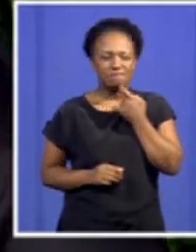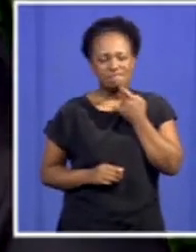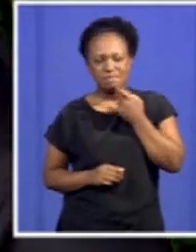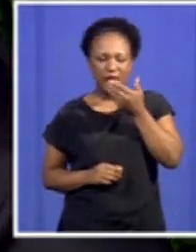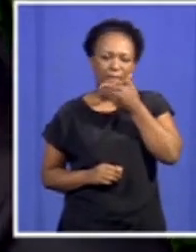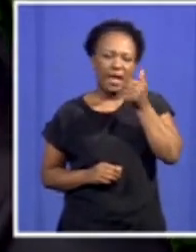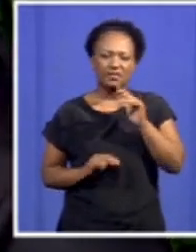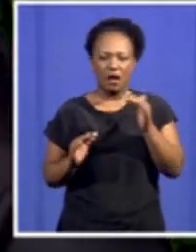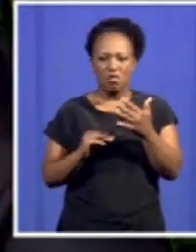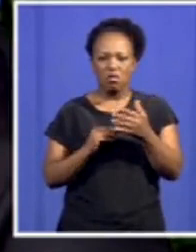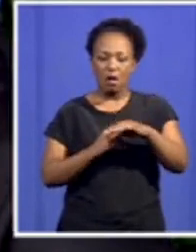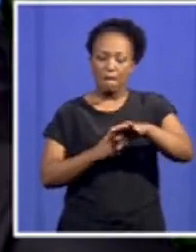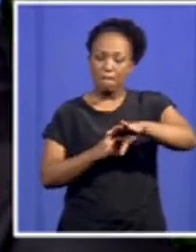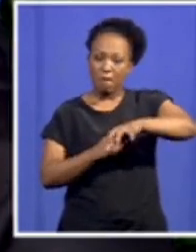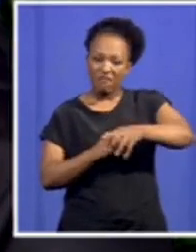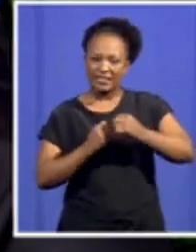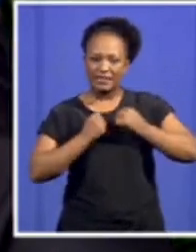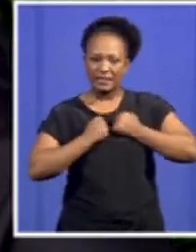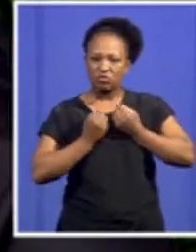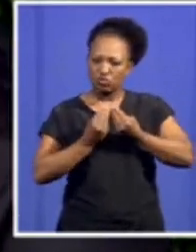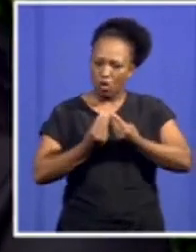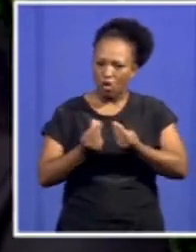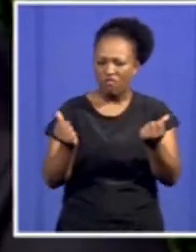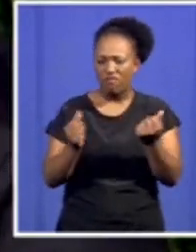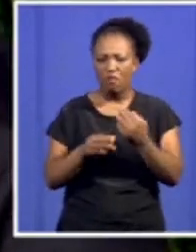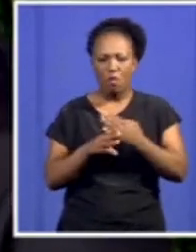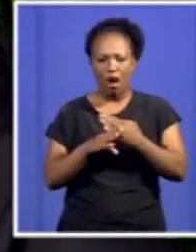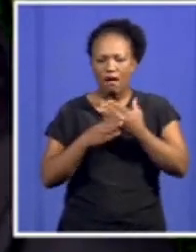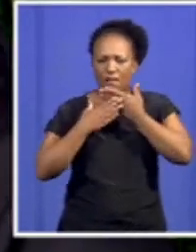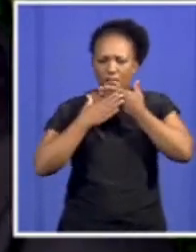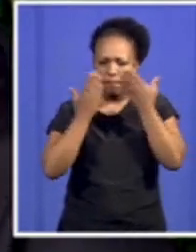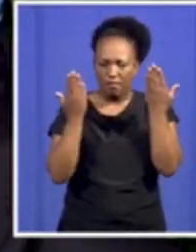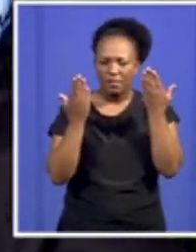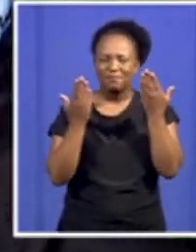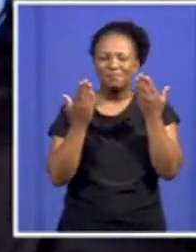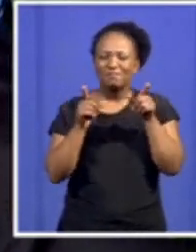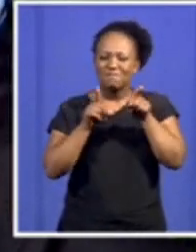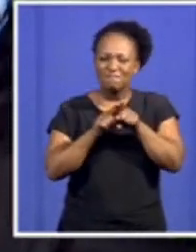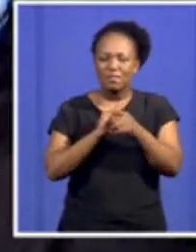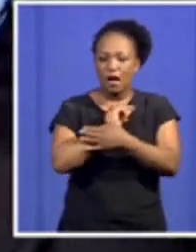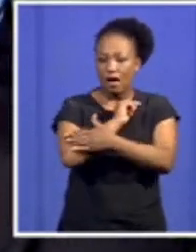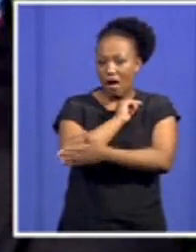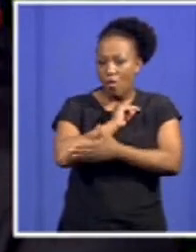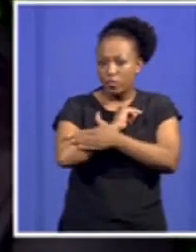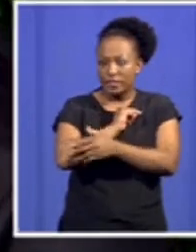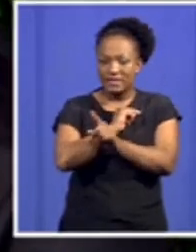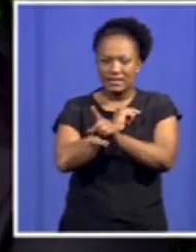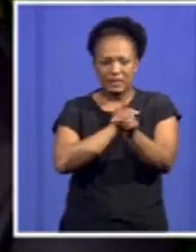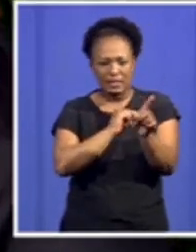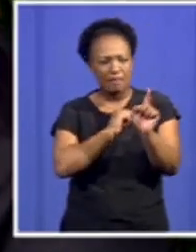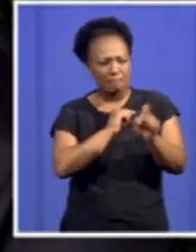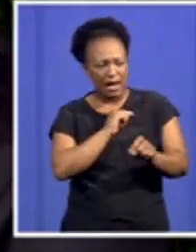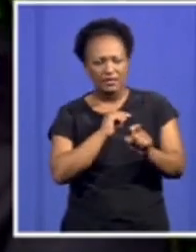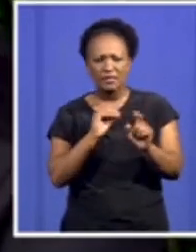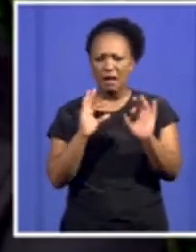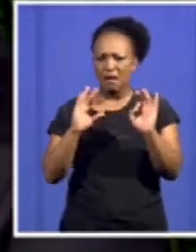the issue of unemployment? But how best could the nation dedicate its more focus and resources